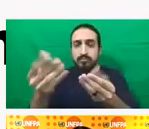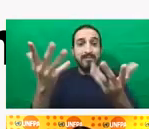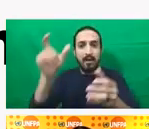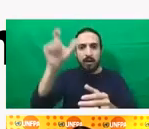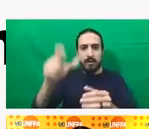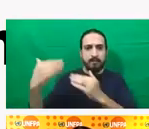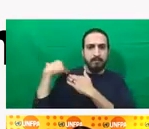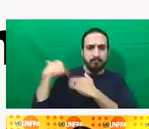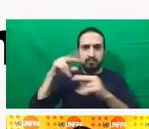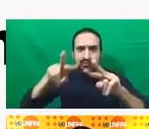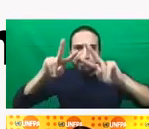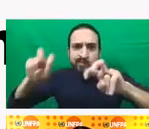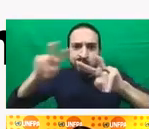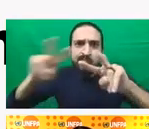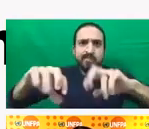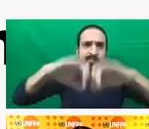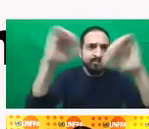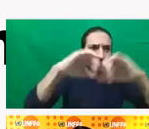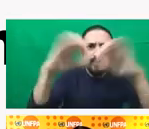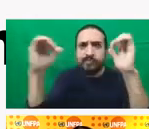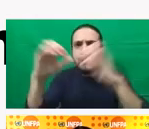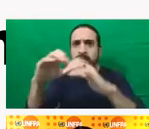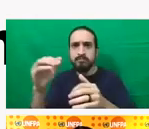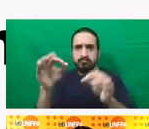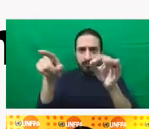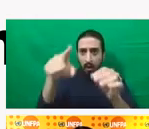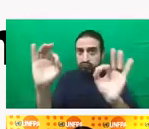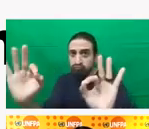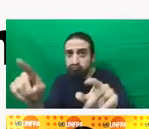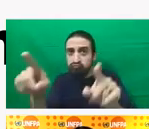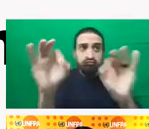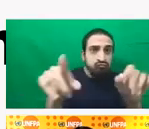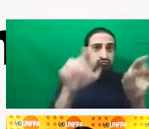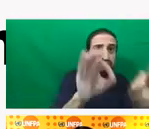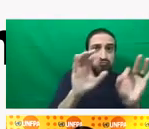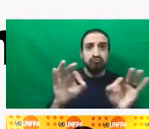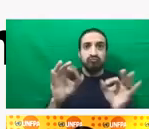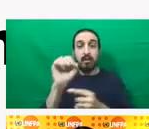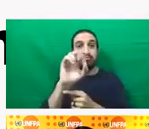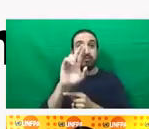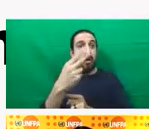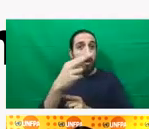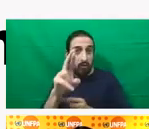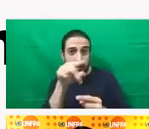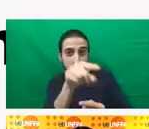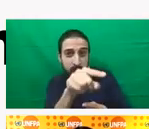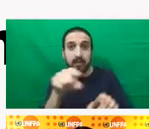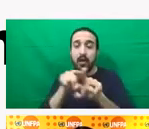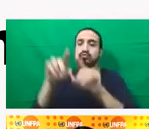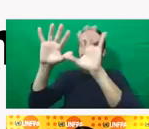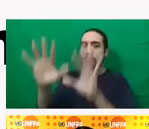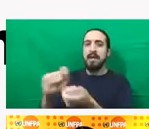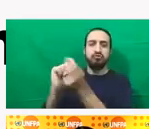of climate action and change, including elements related to SRHR. Intersectional analyses are